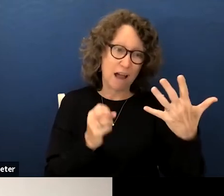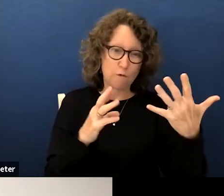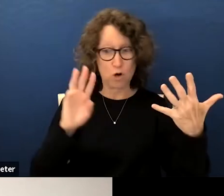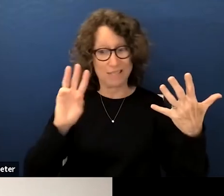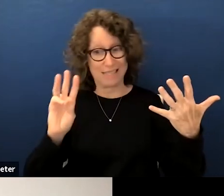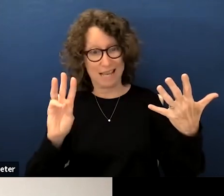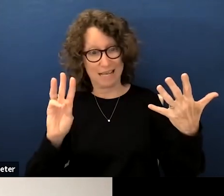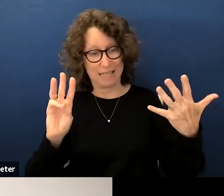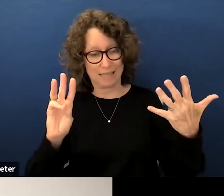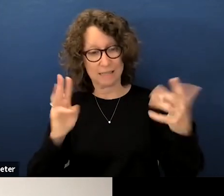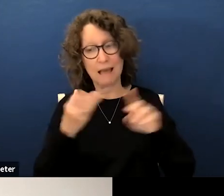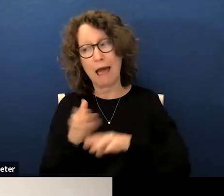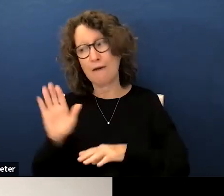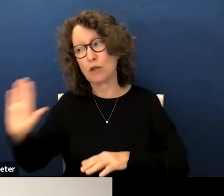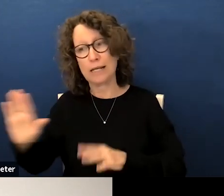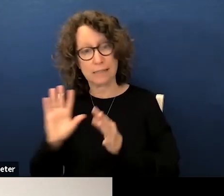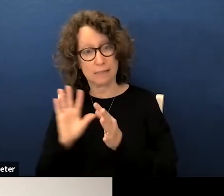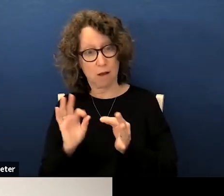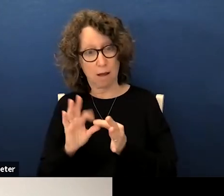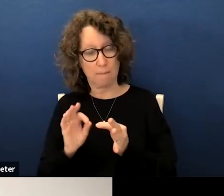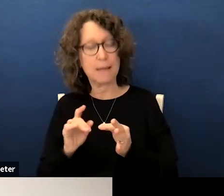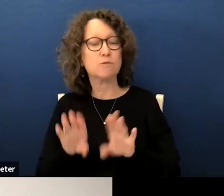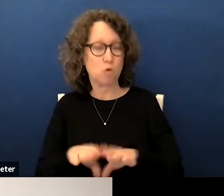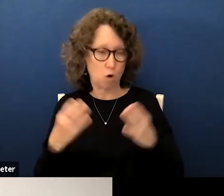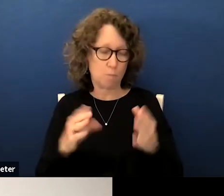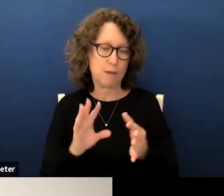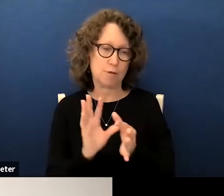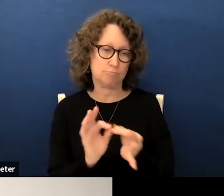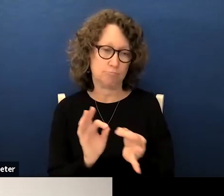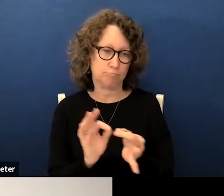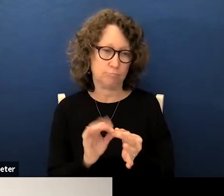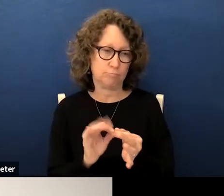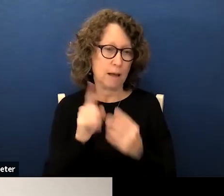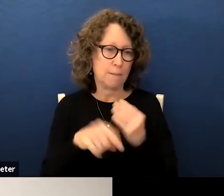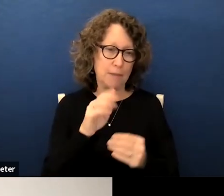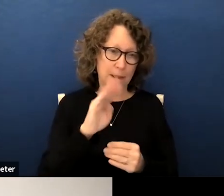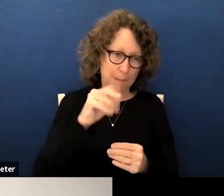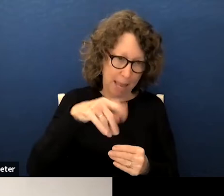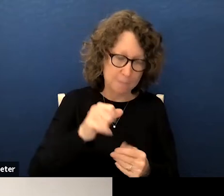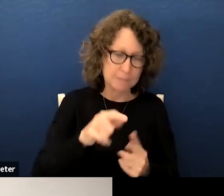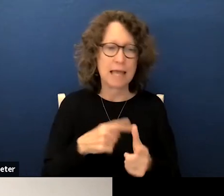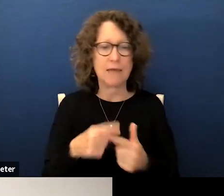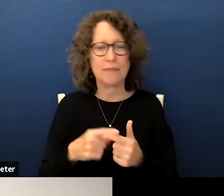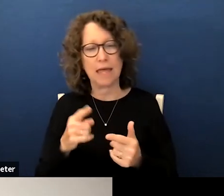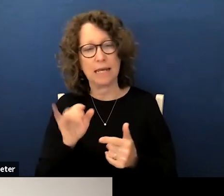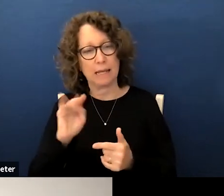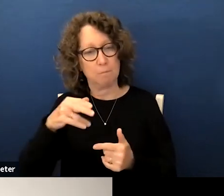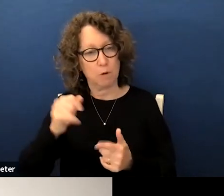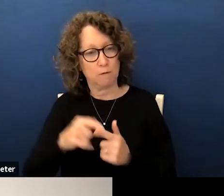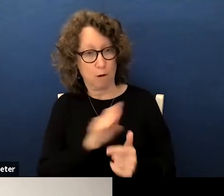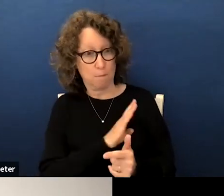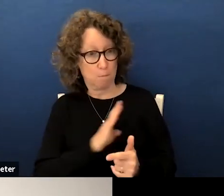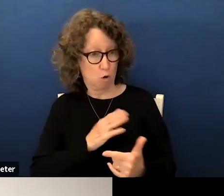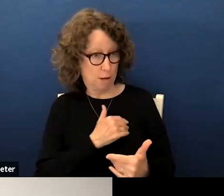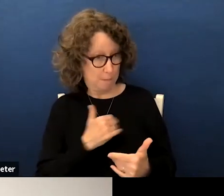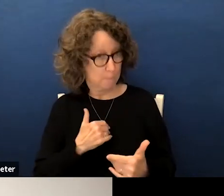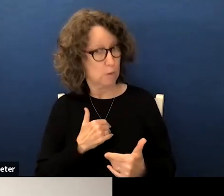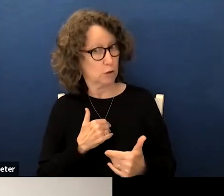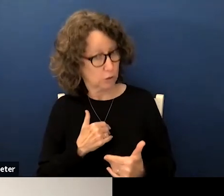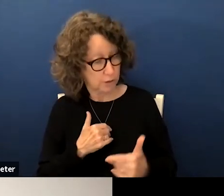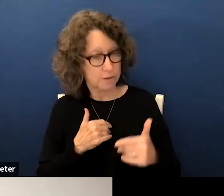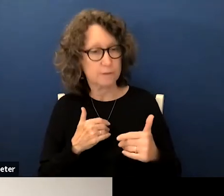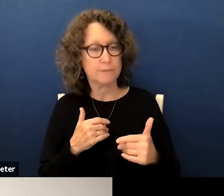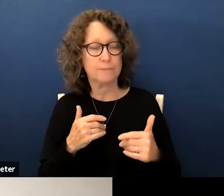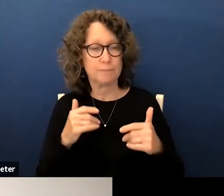areas after his comments we'll receive public input on the maps followed by input from board members this